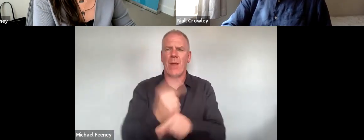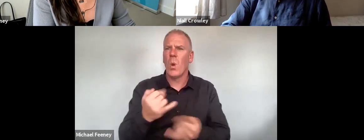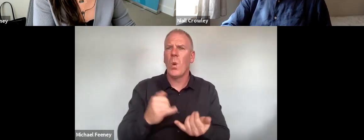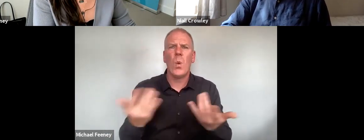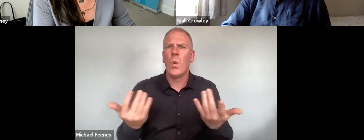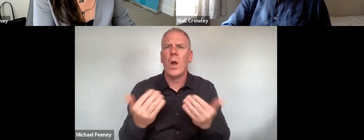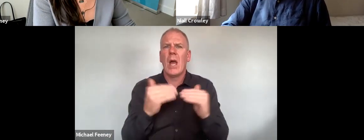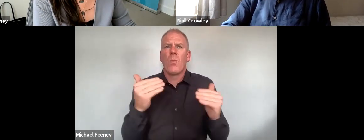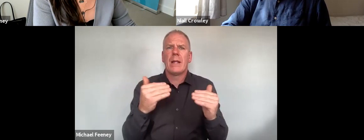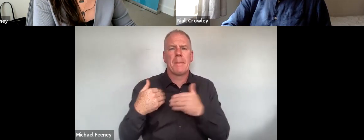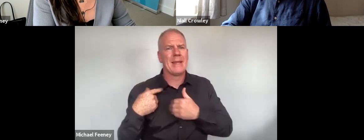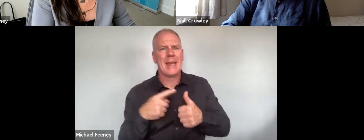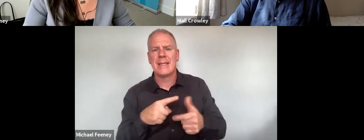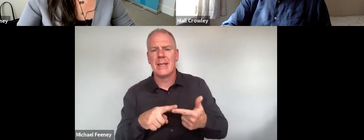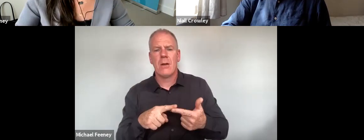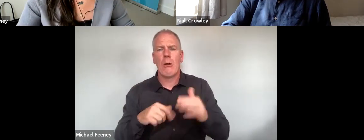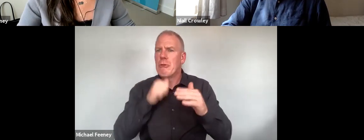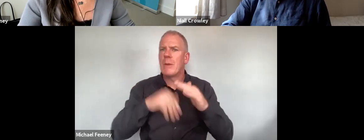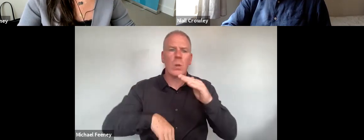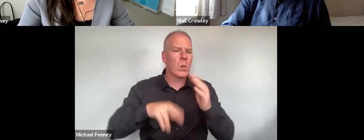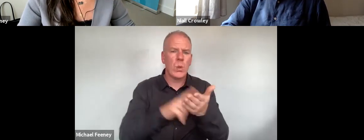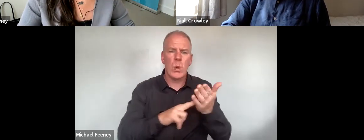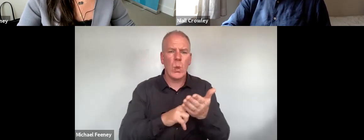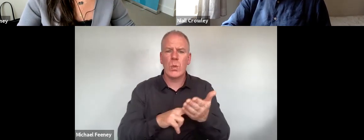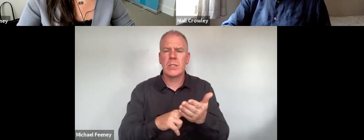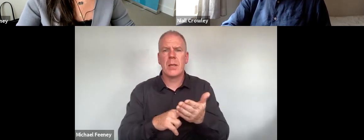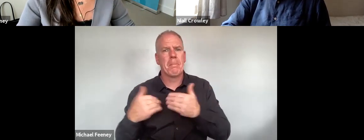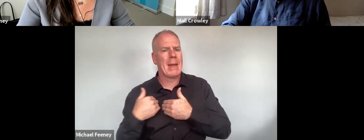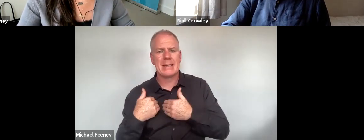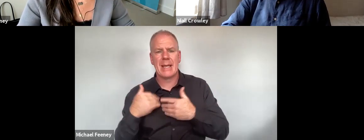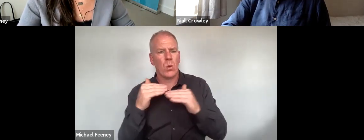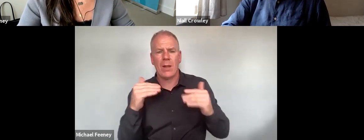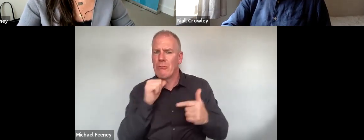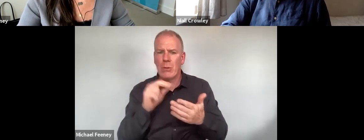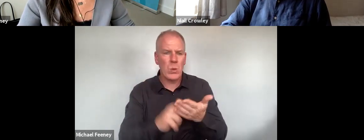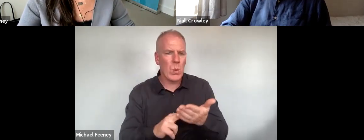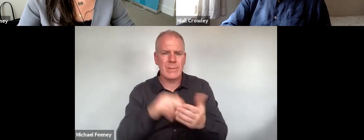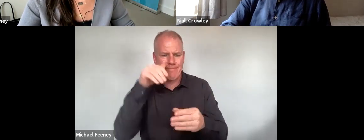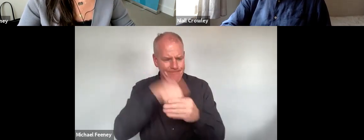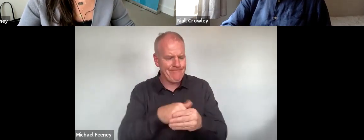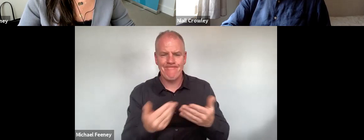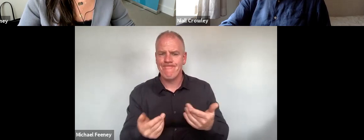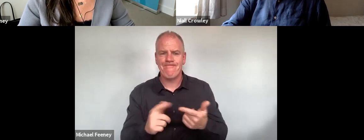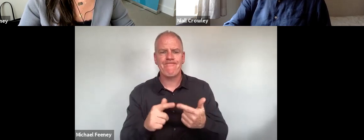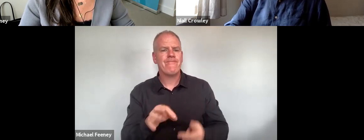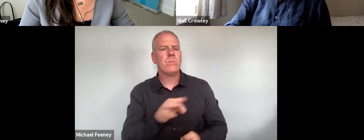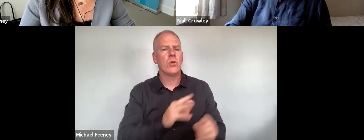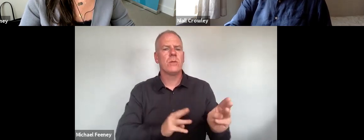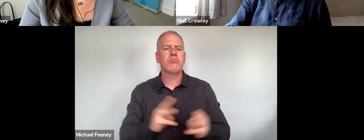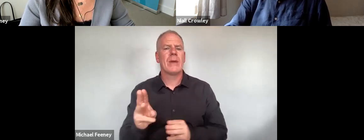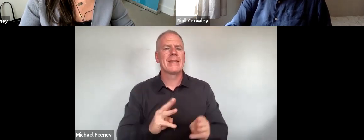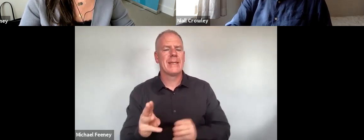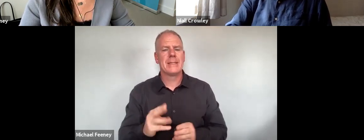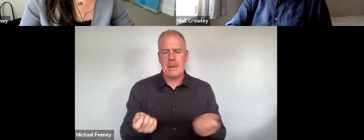or limited use of equality mandate competences are found in these bodies as a result. The good practices in the active